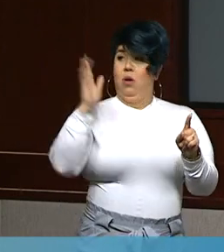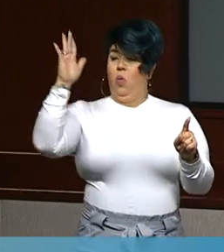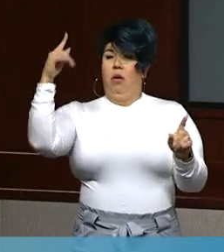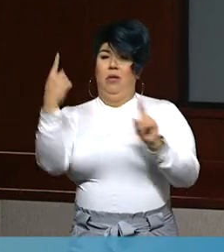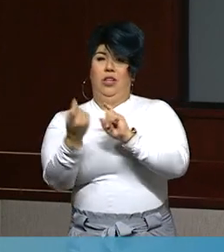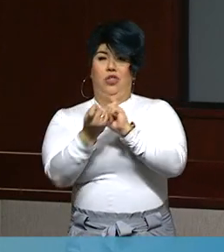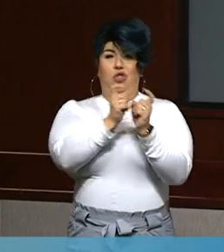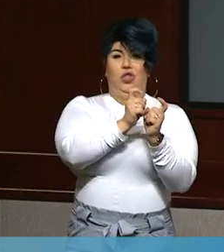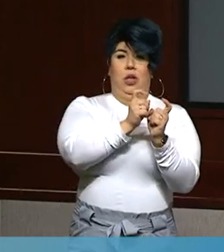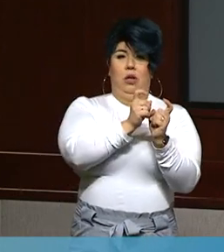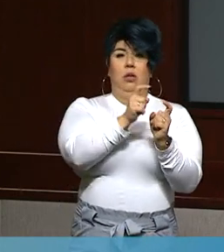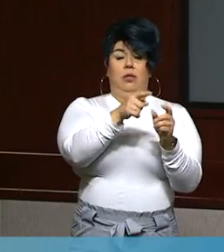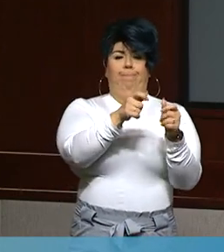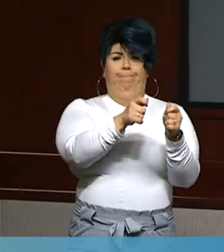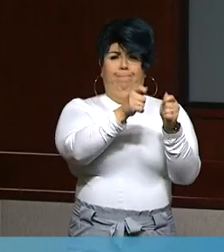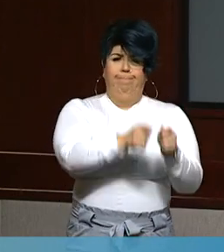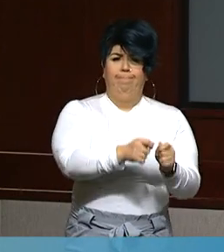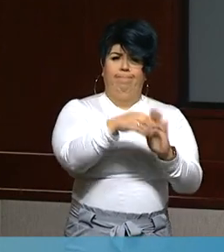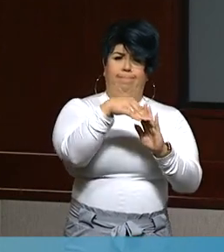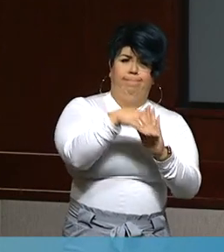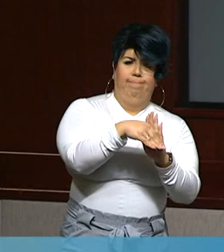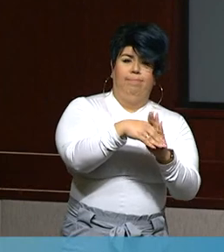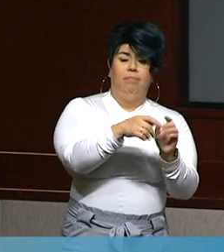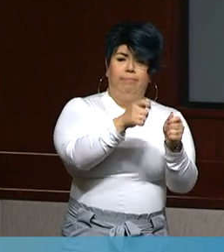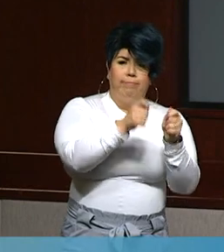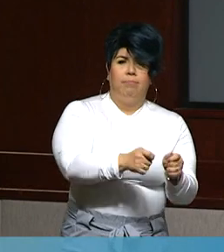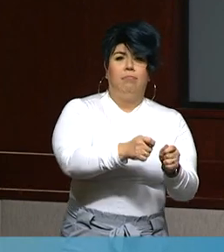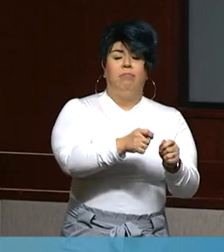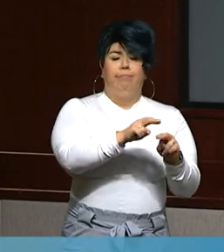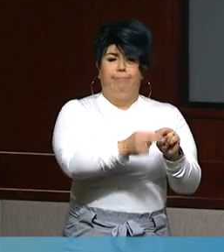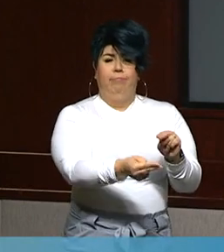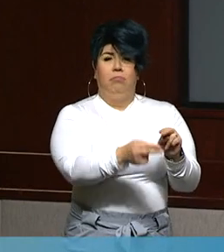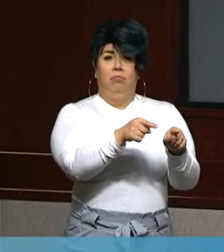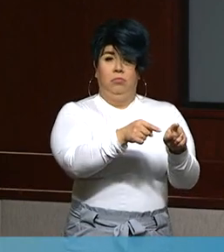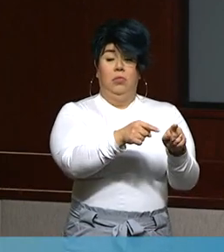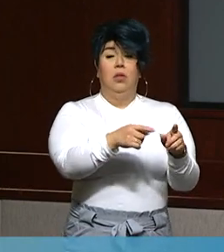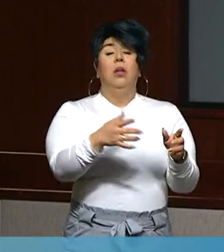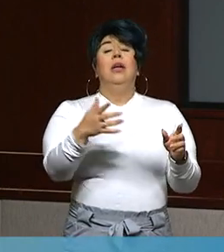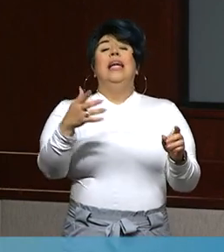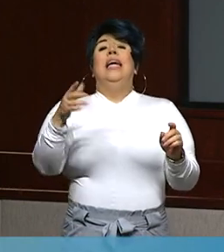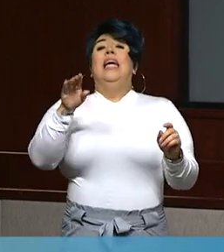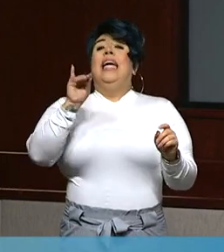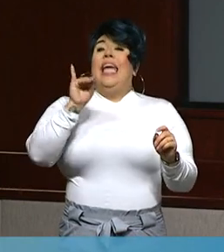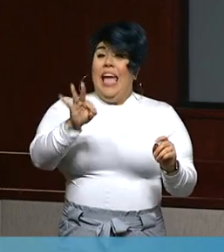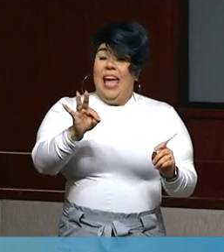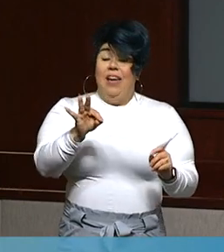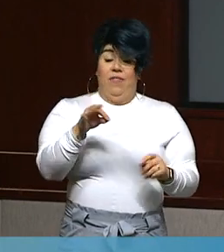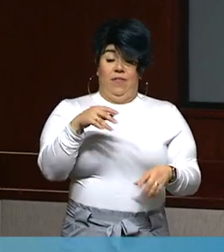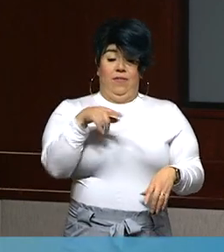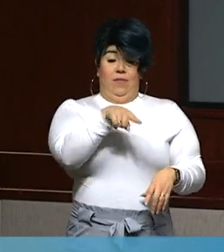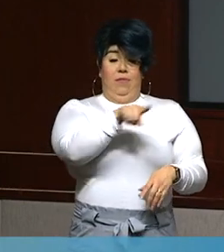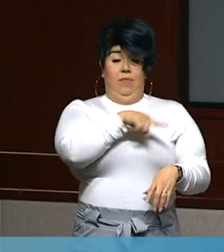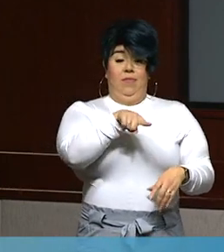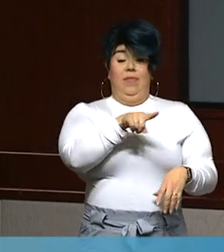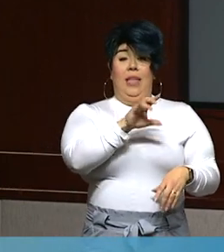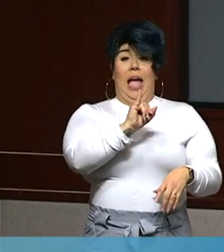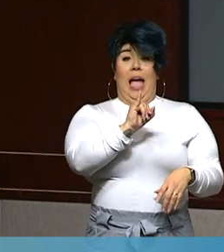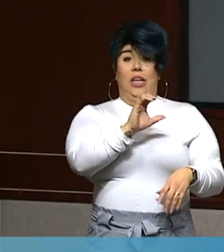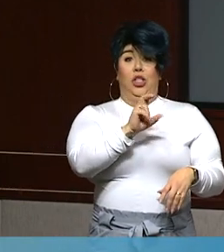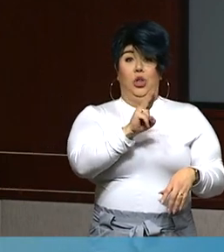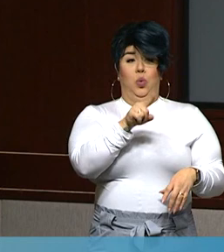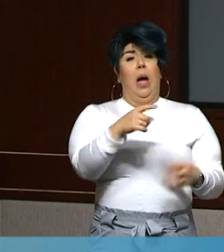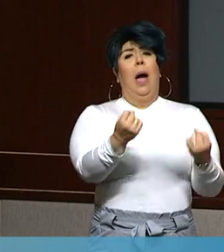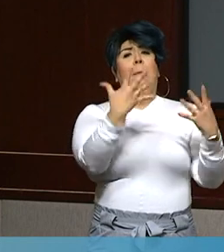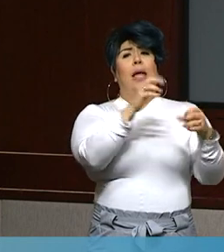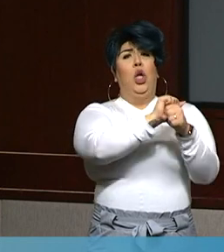capacity down by half of a percent for every one percent that the occupancy of an